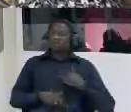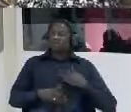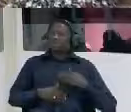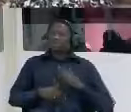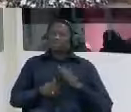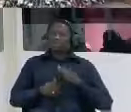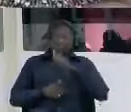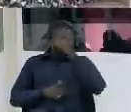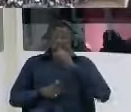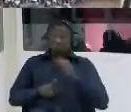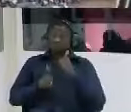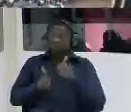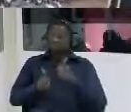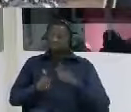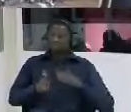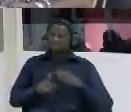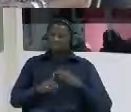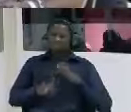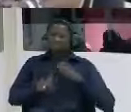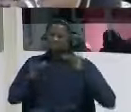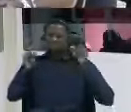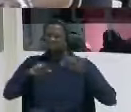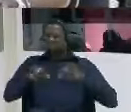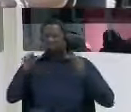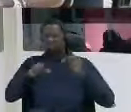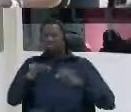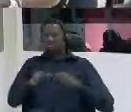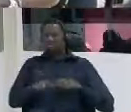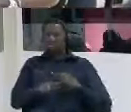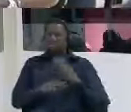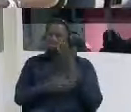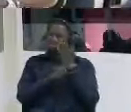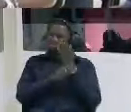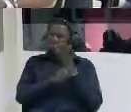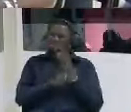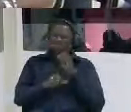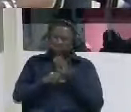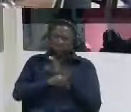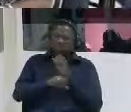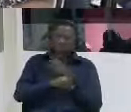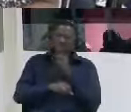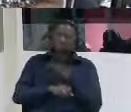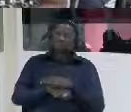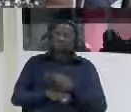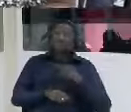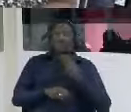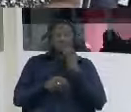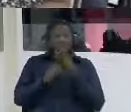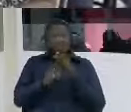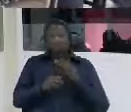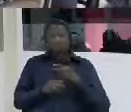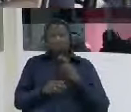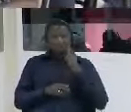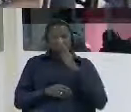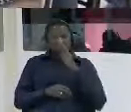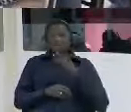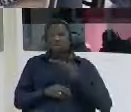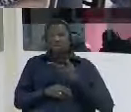according to doctors here that's the only solution is for me to get a new kidney otherwise